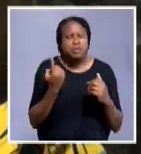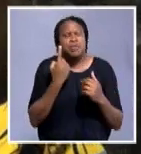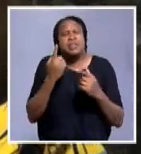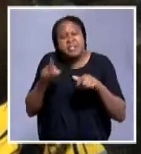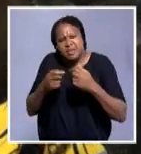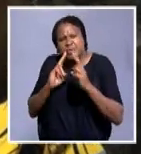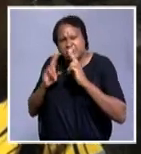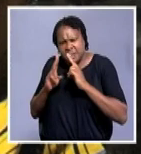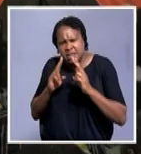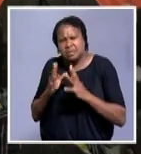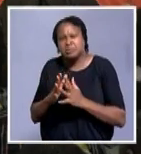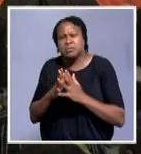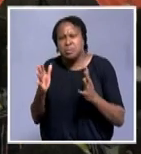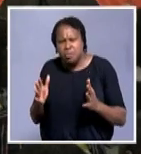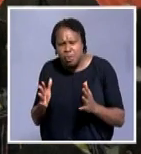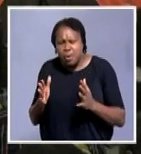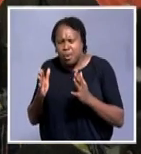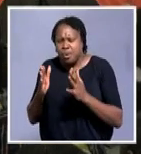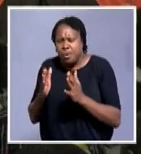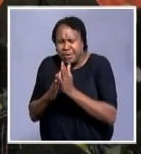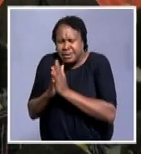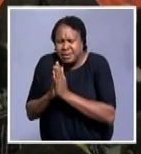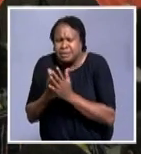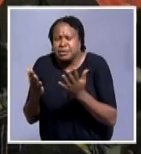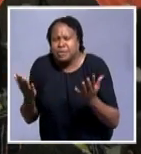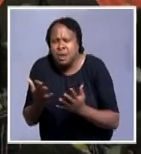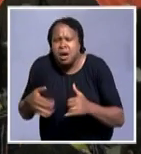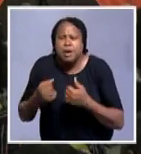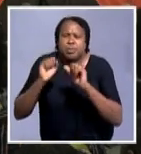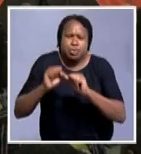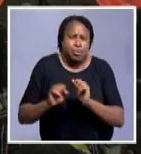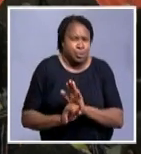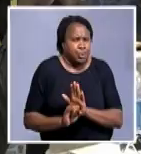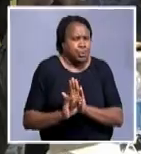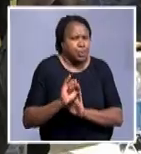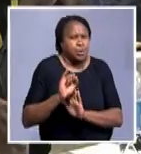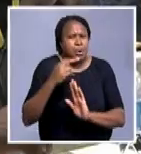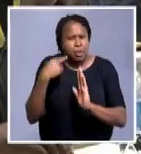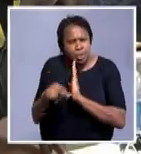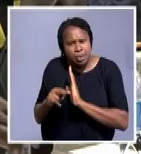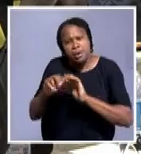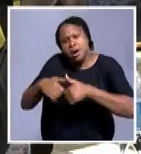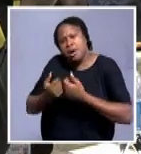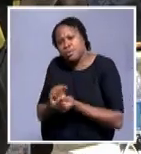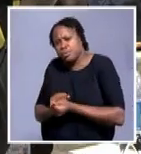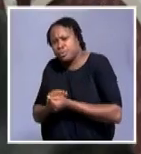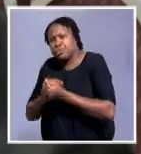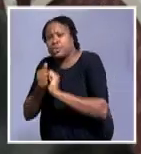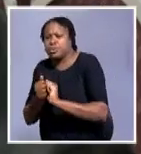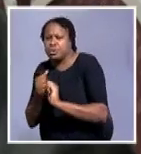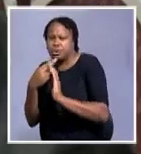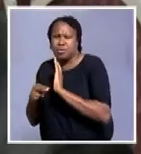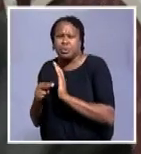conference are of interest to us because we want to see how we can improve the law, how we can change some of the old laws. We have been